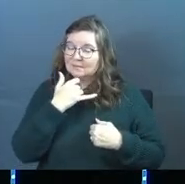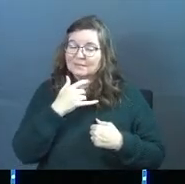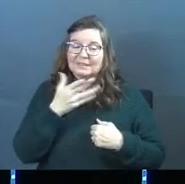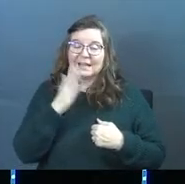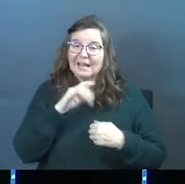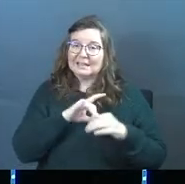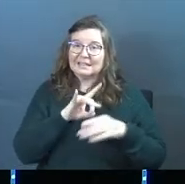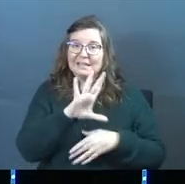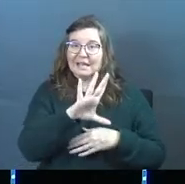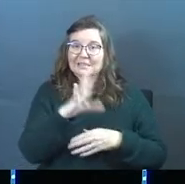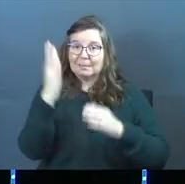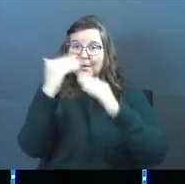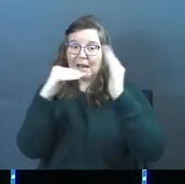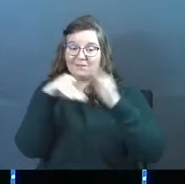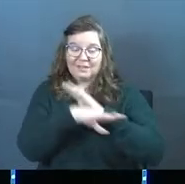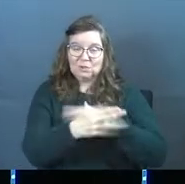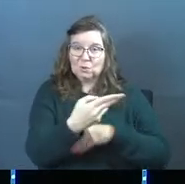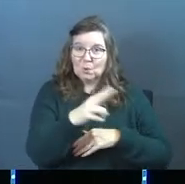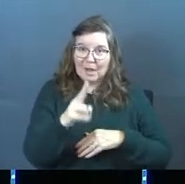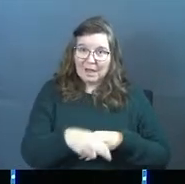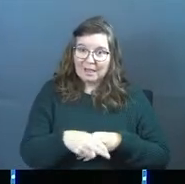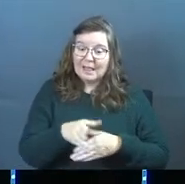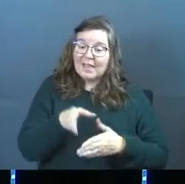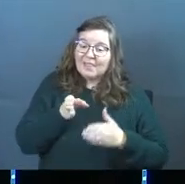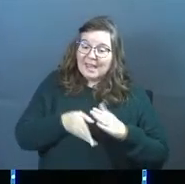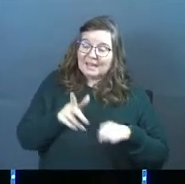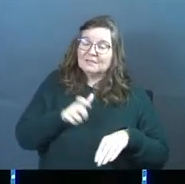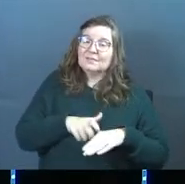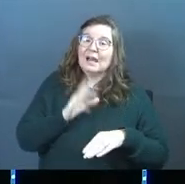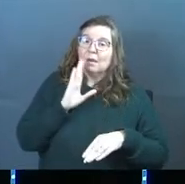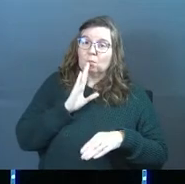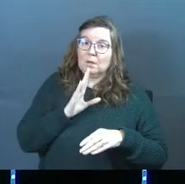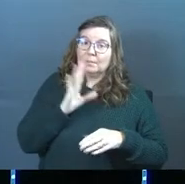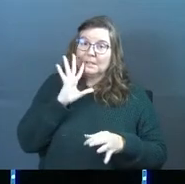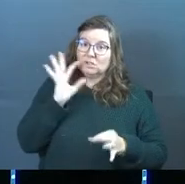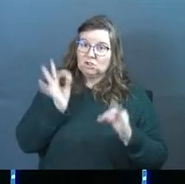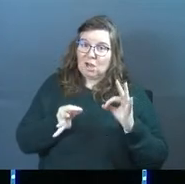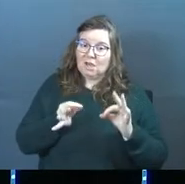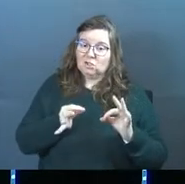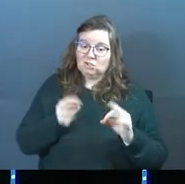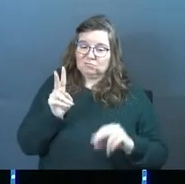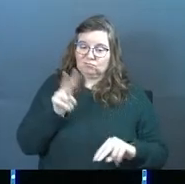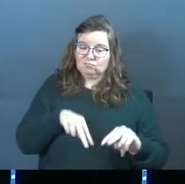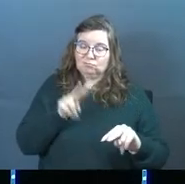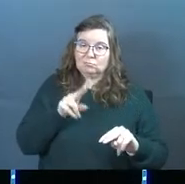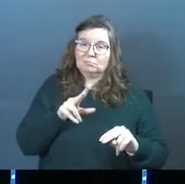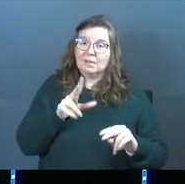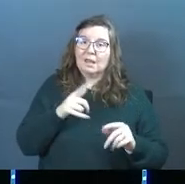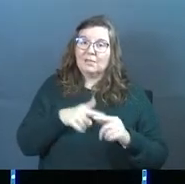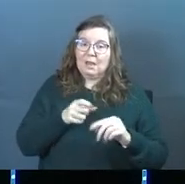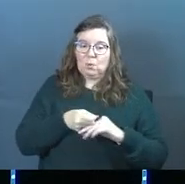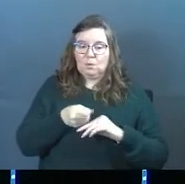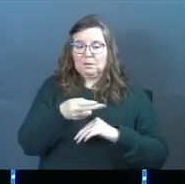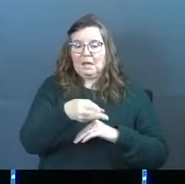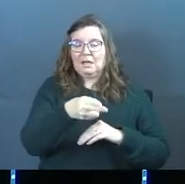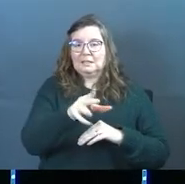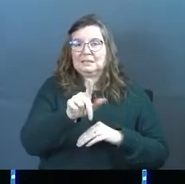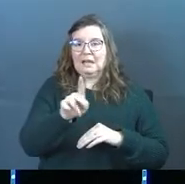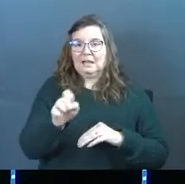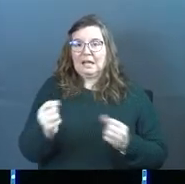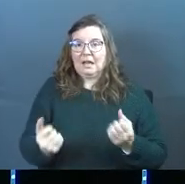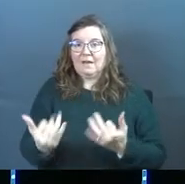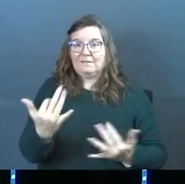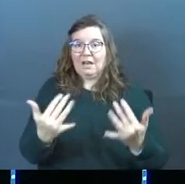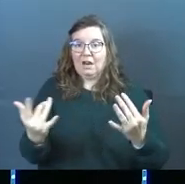God didn't cast them out of heaven into hell. At the end of time, they will be judged at the great judgment and they will be cast into the lake of